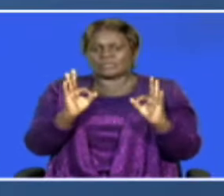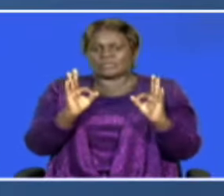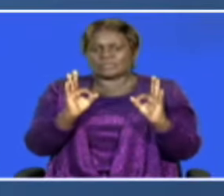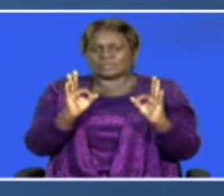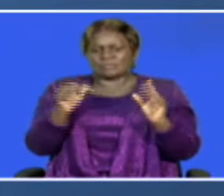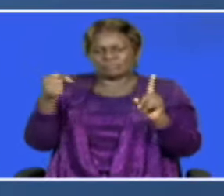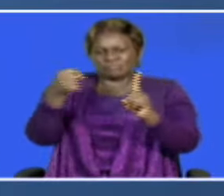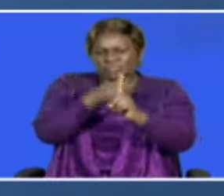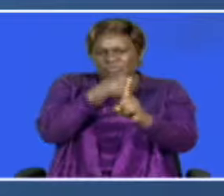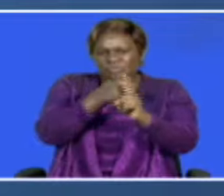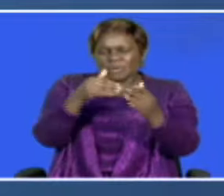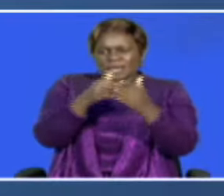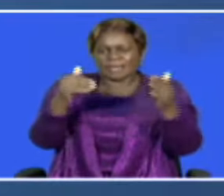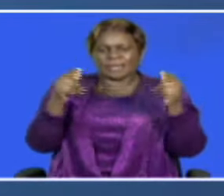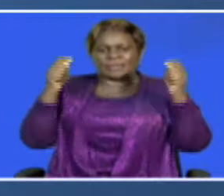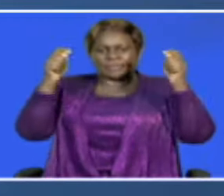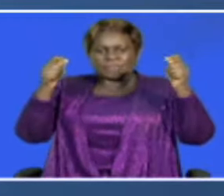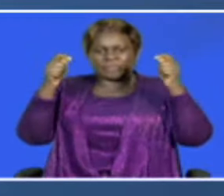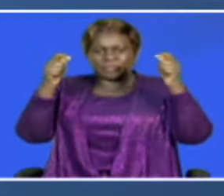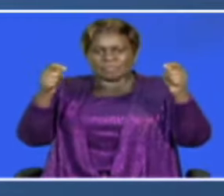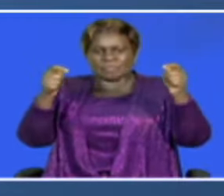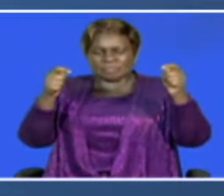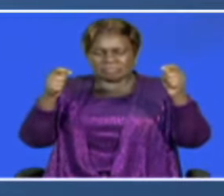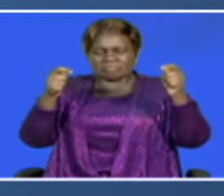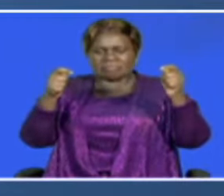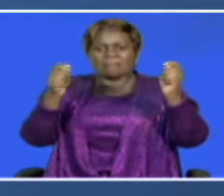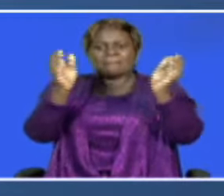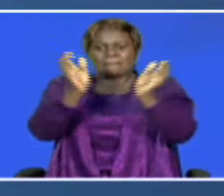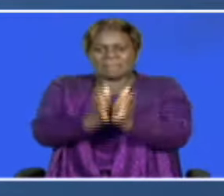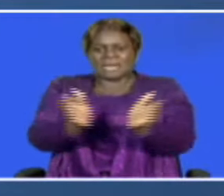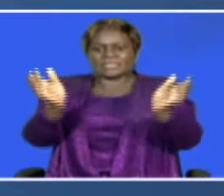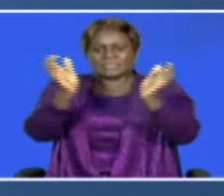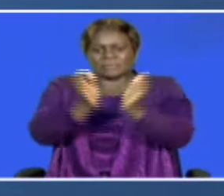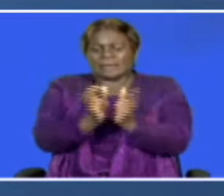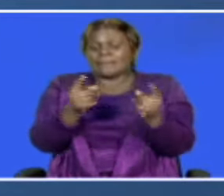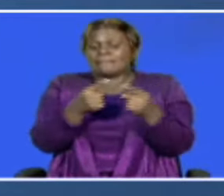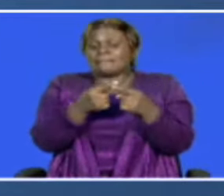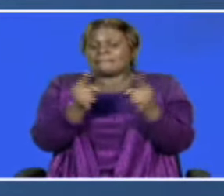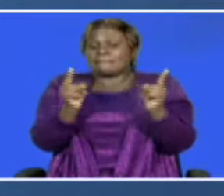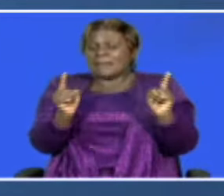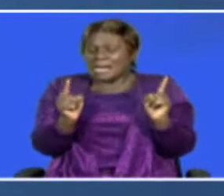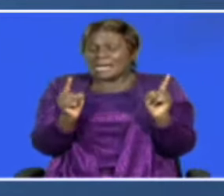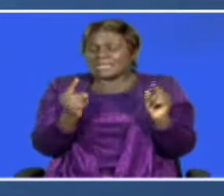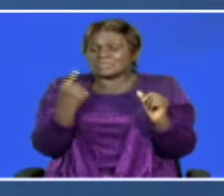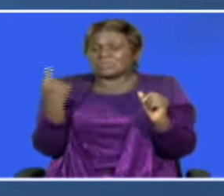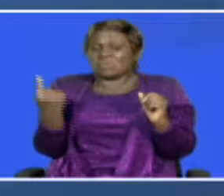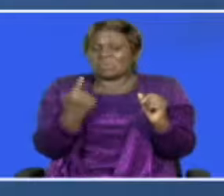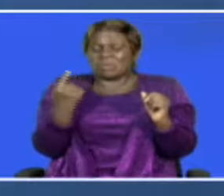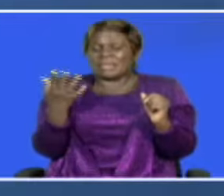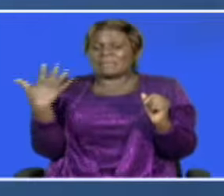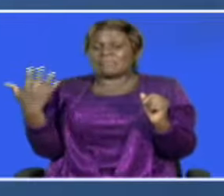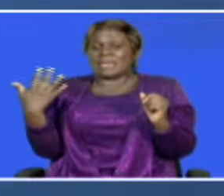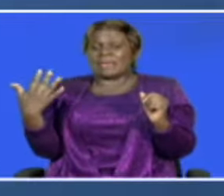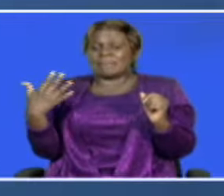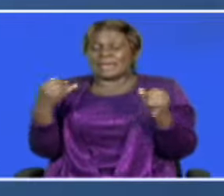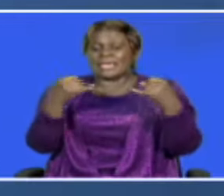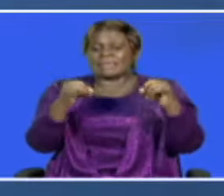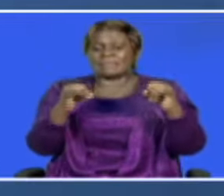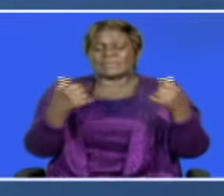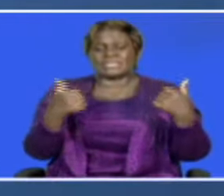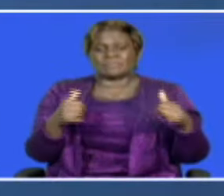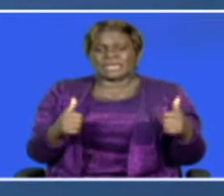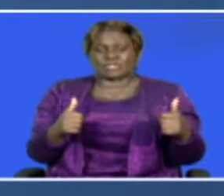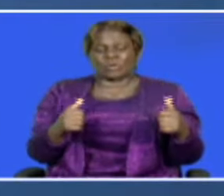out violence against protesters will be held accountable. However, that remains on paper as hundreds nurse